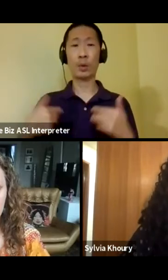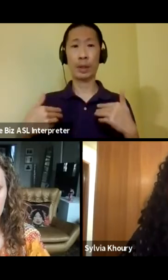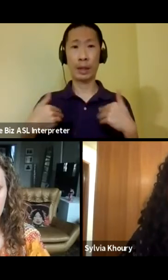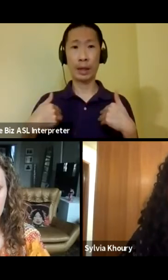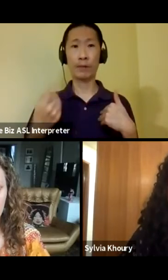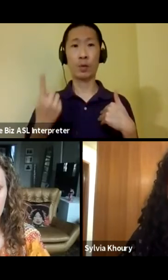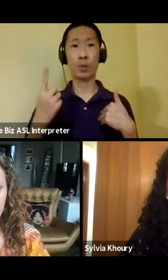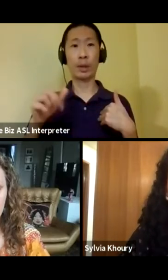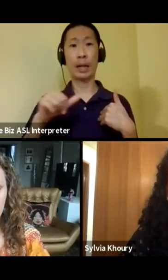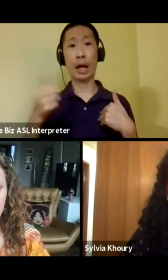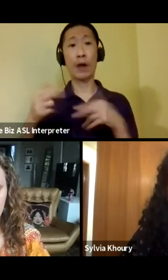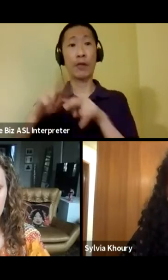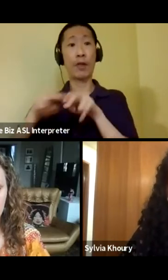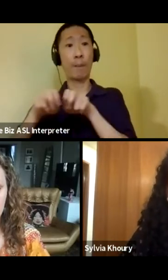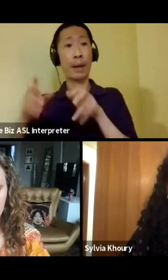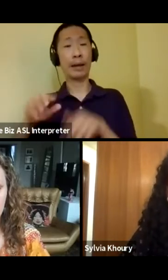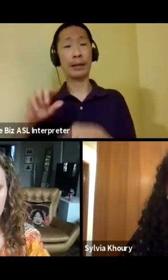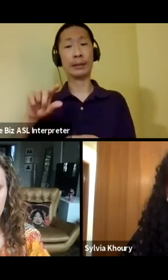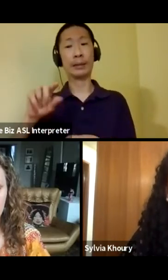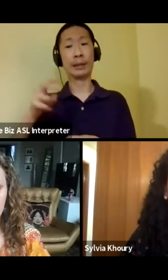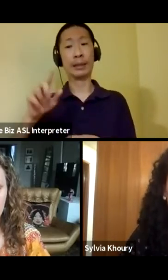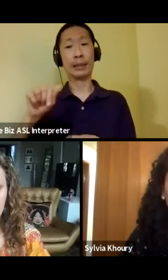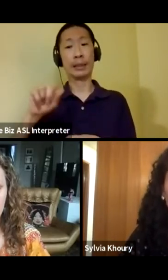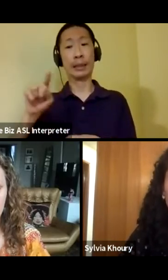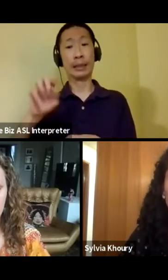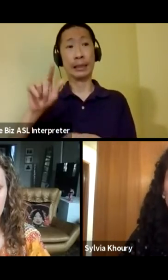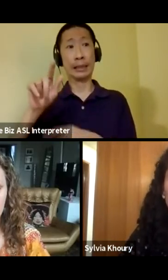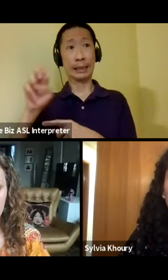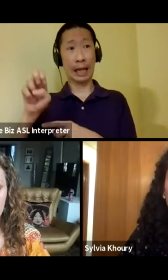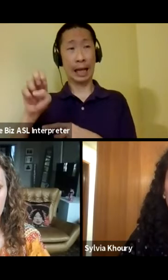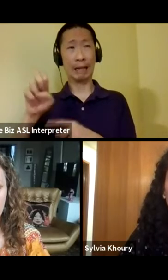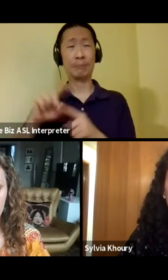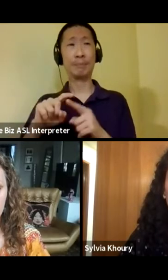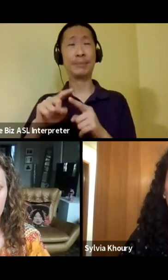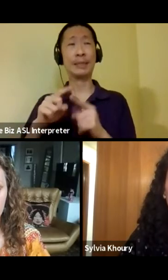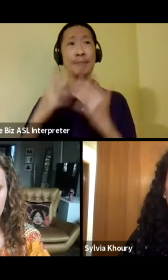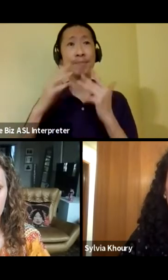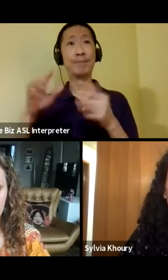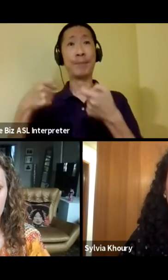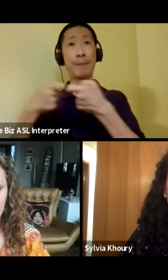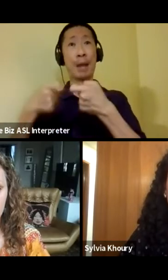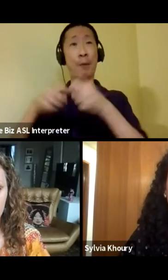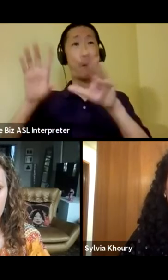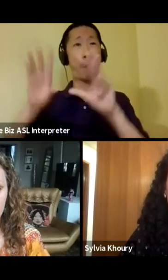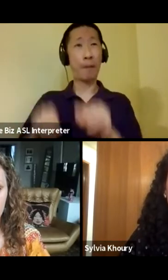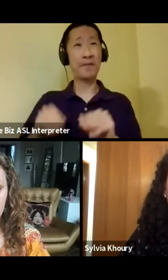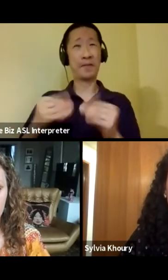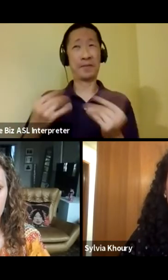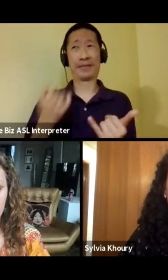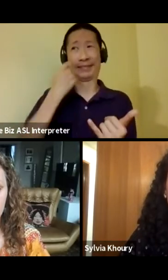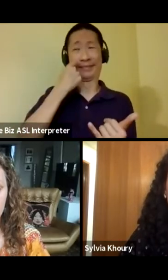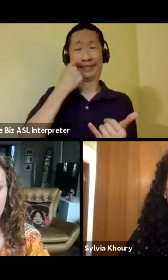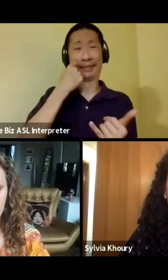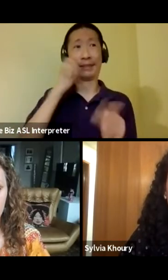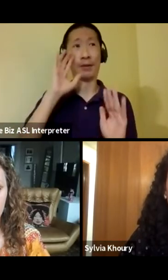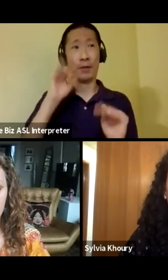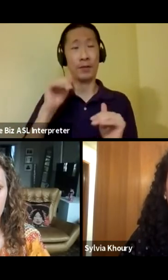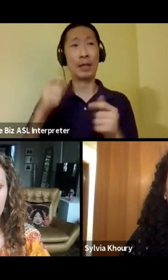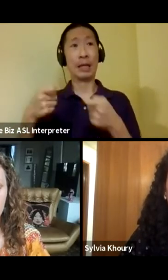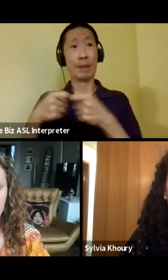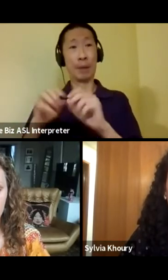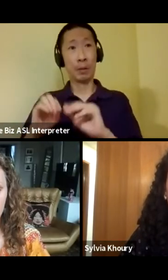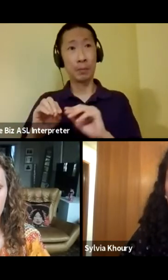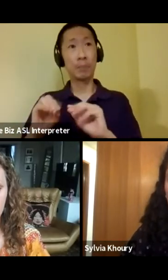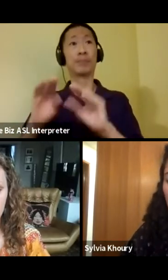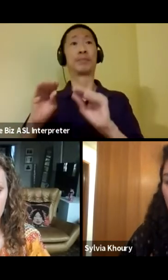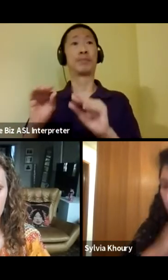other panelist, Gazelle, who is without power currently. So we're really hoping that she'll be able to jump